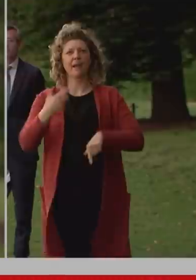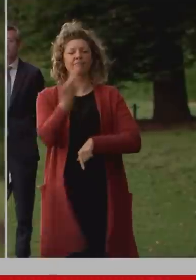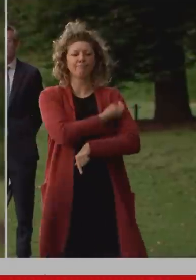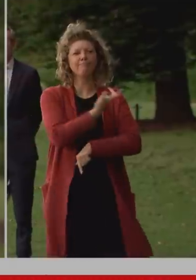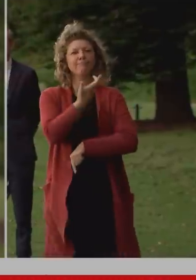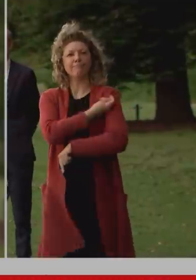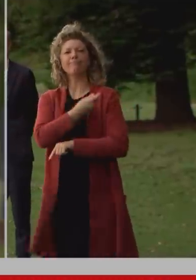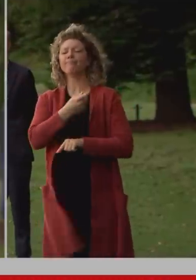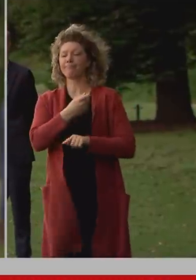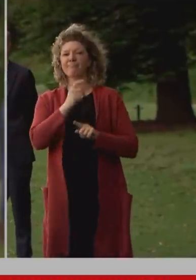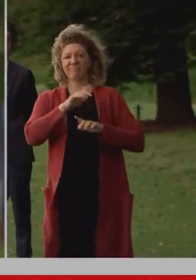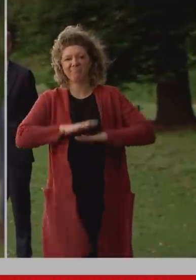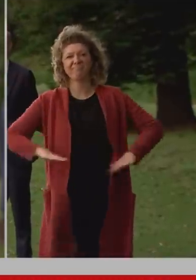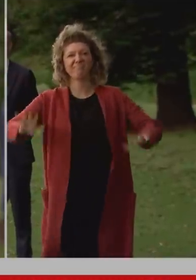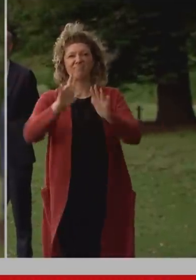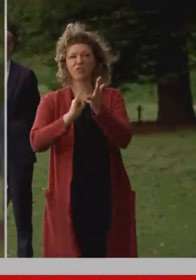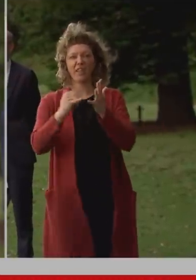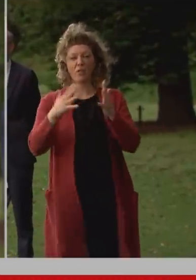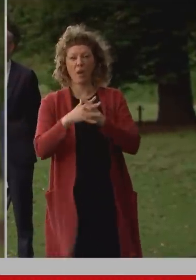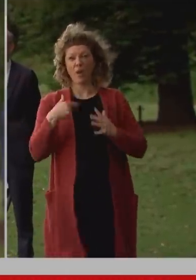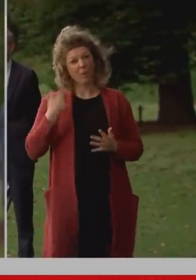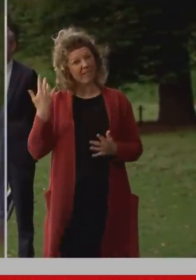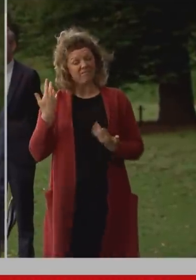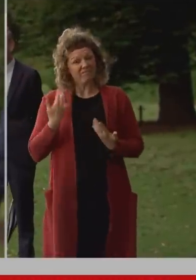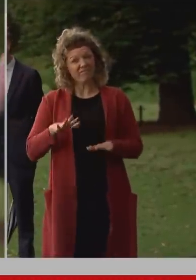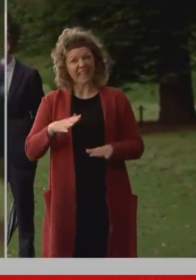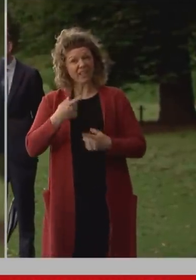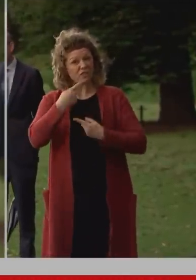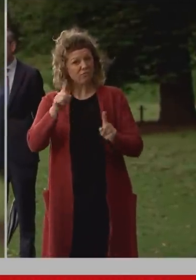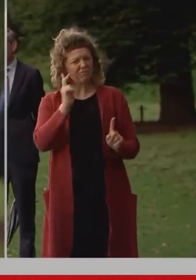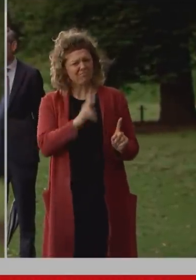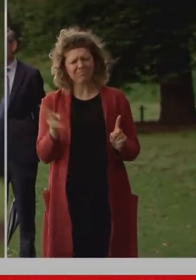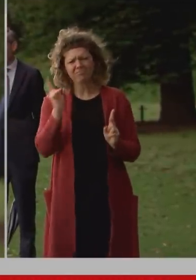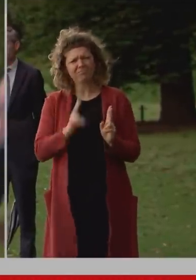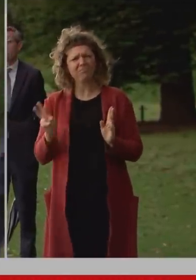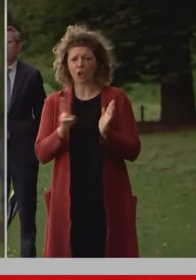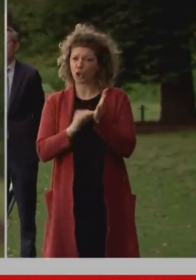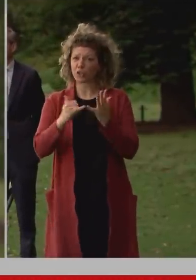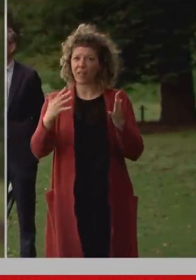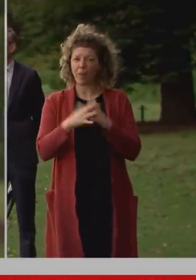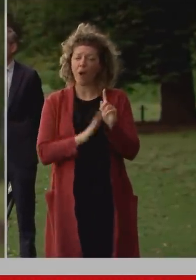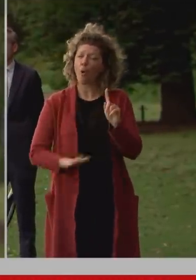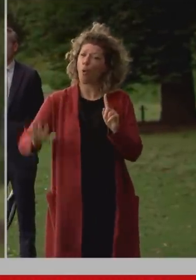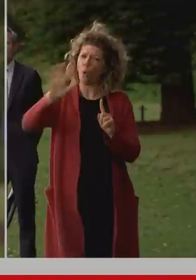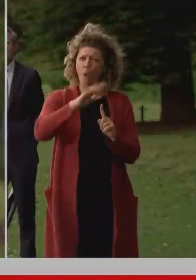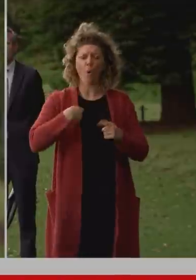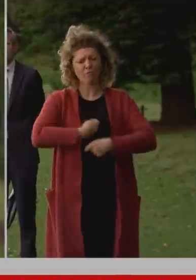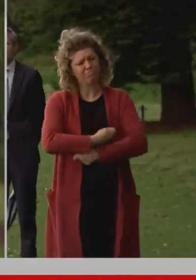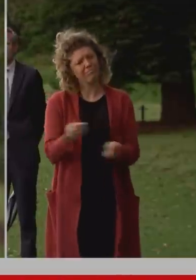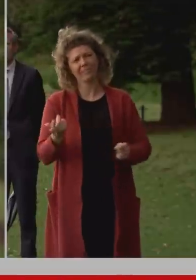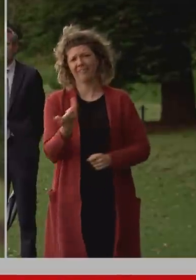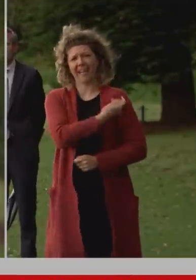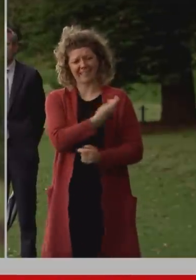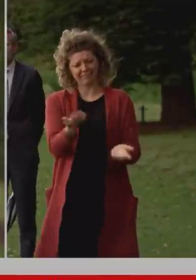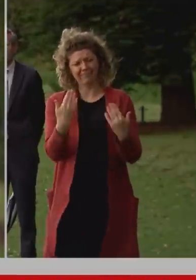stood before you previously and said that we would do everything we can to make sure everyone in New South Wales had the opportunity to be vaccinated uh